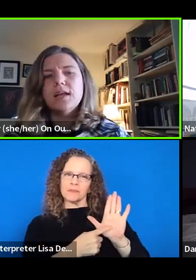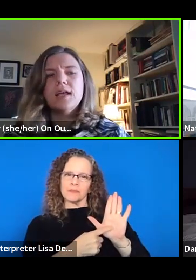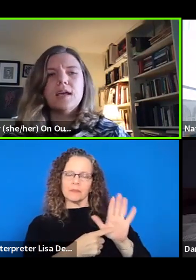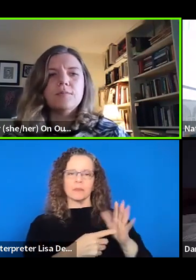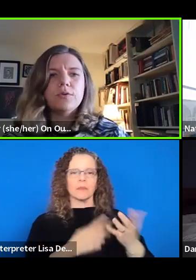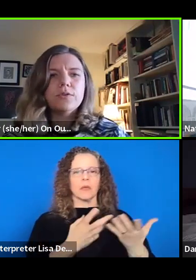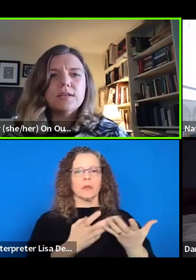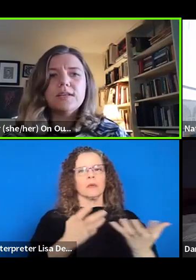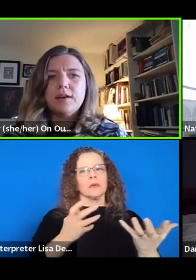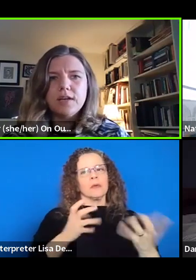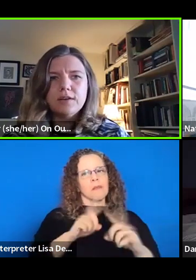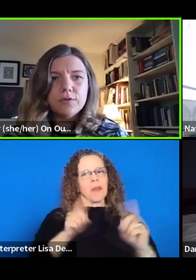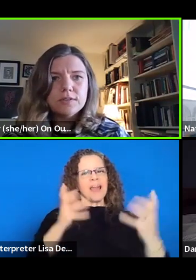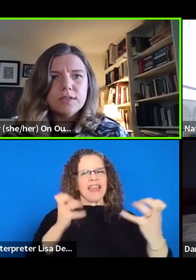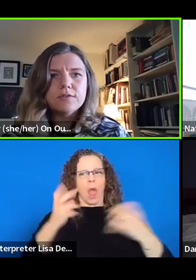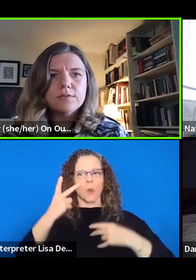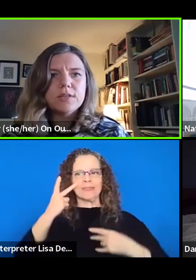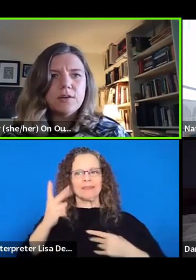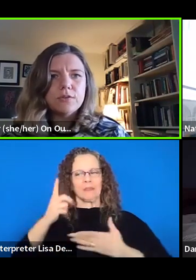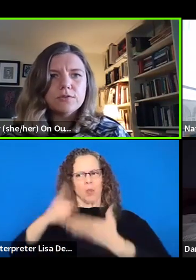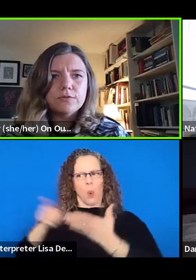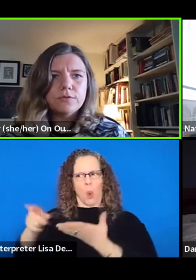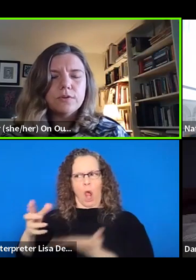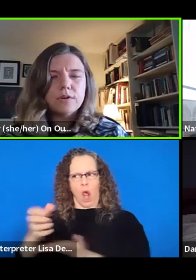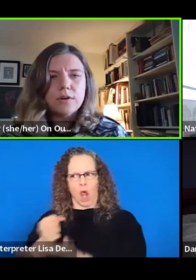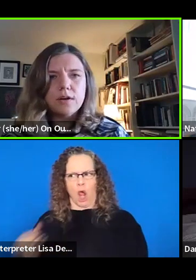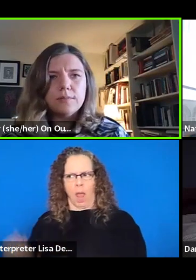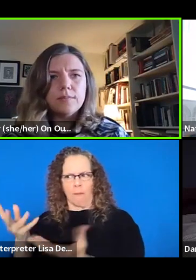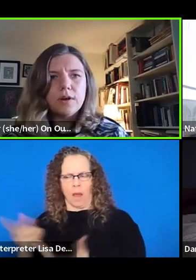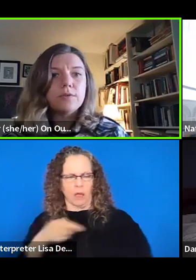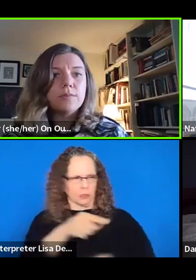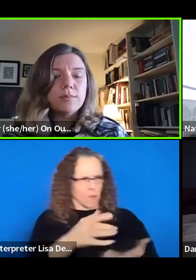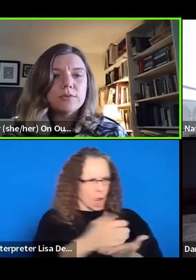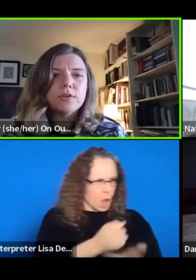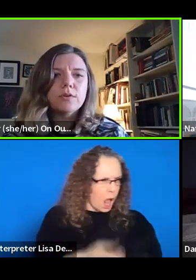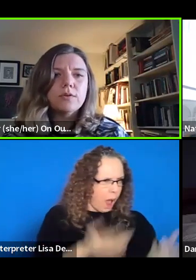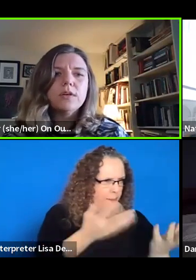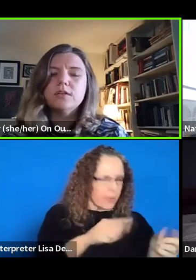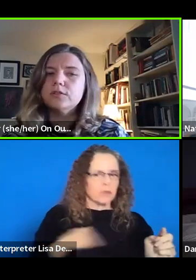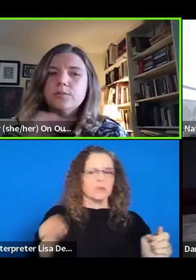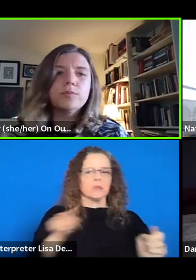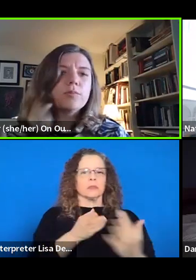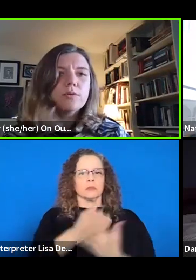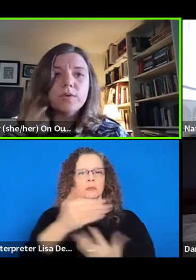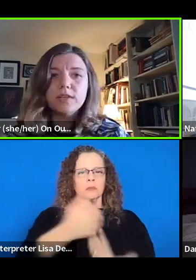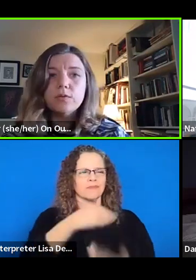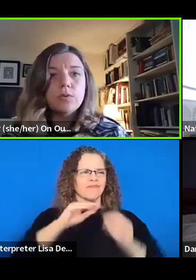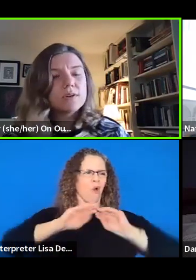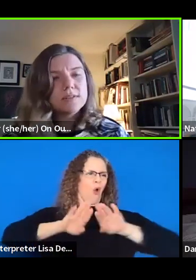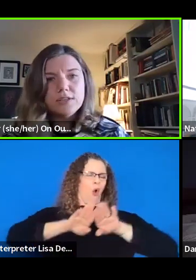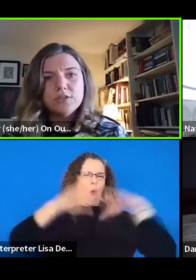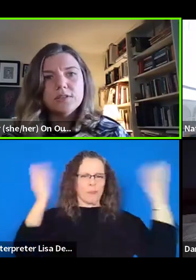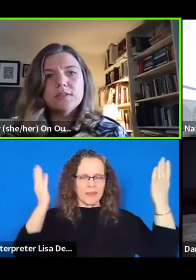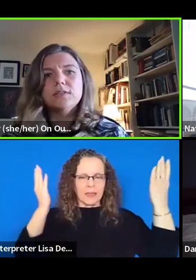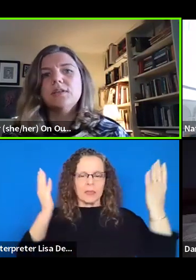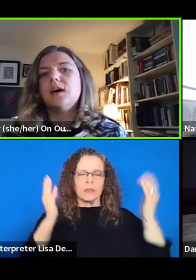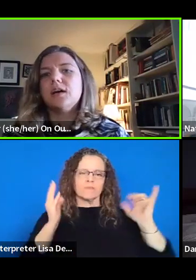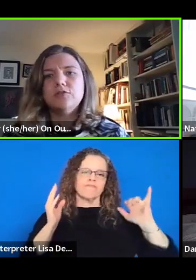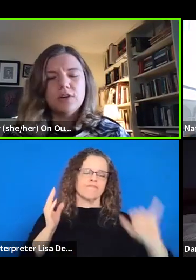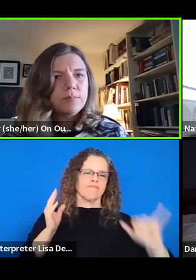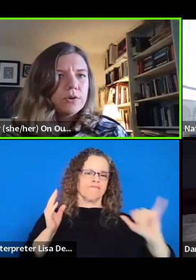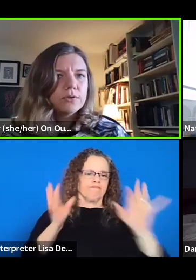not making and both like to advocate for ourselves, but then also for, um, other people. So super important within organizations,